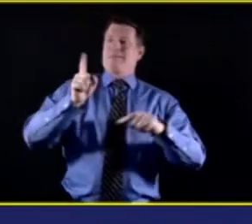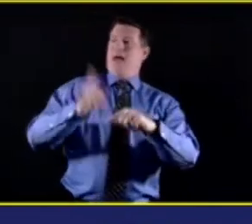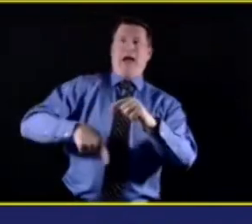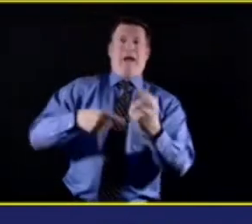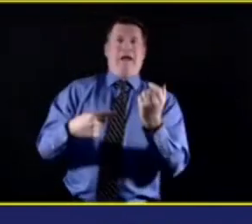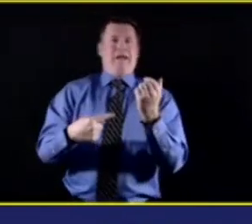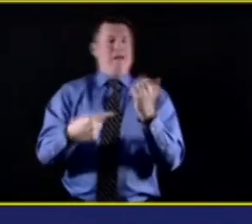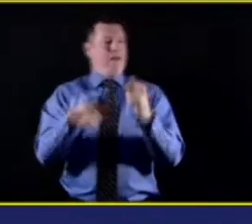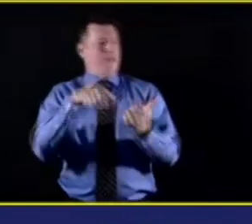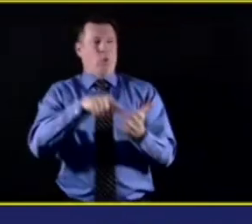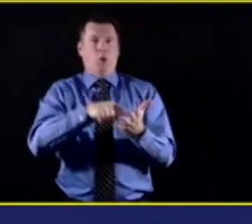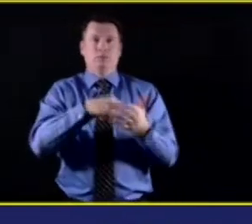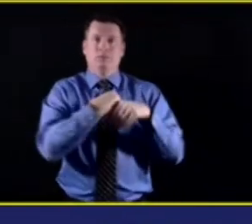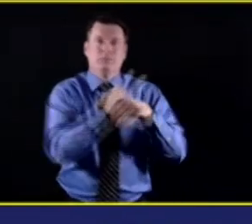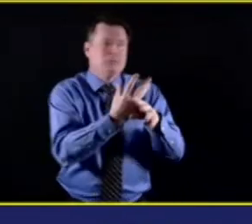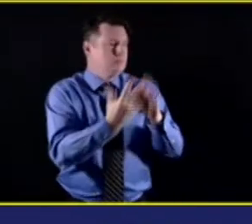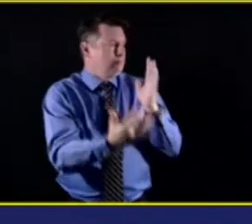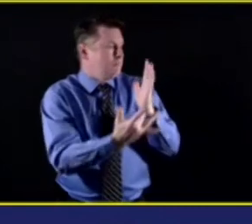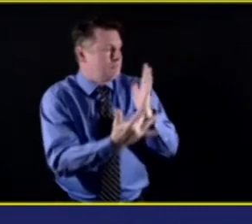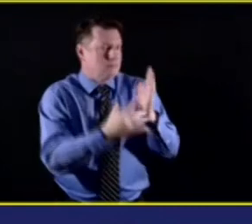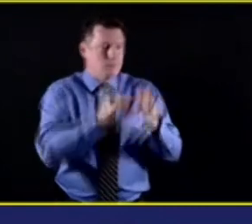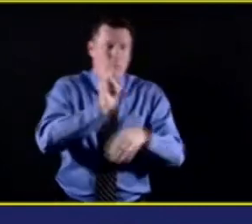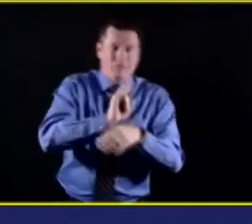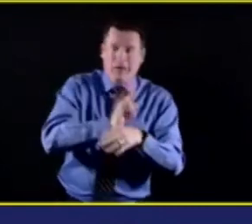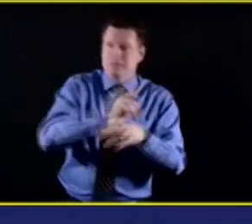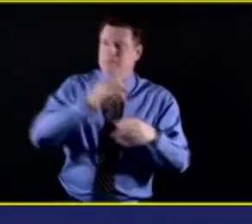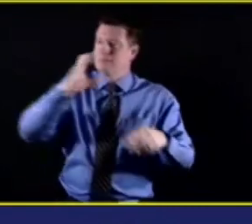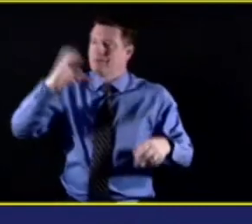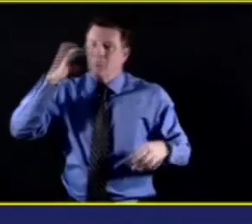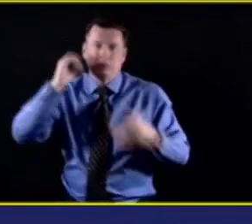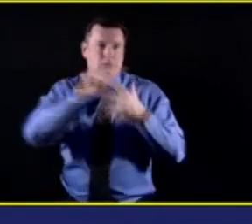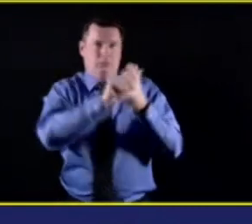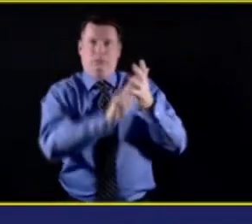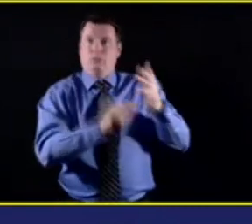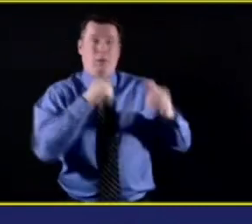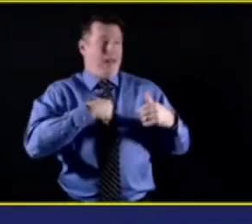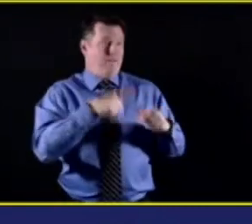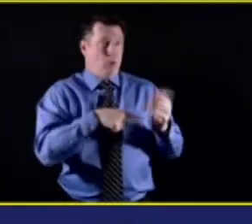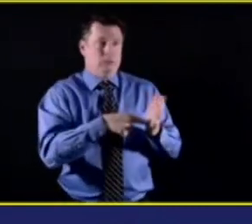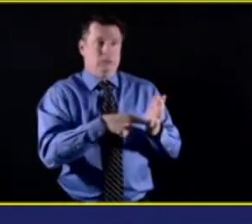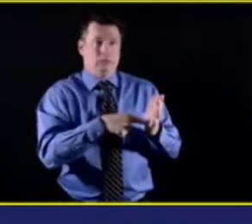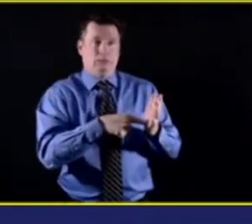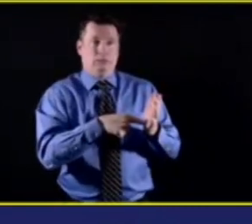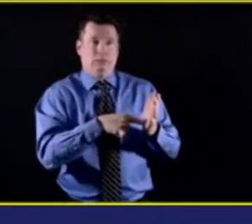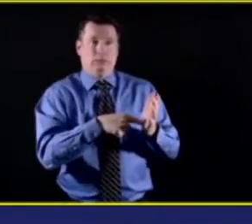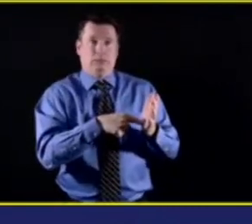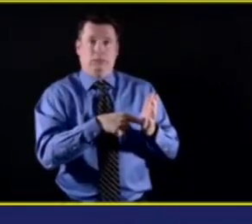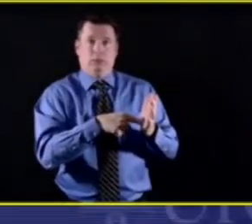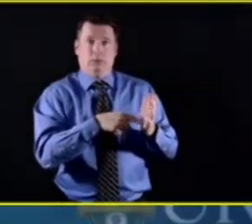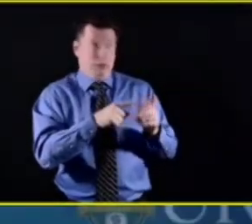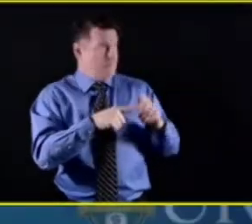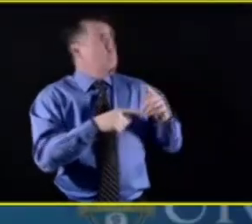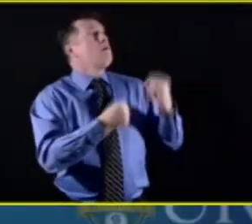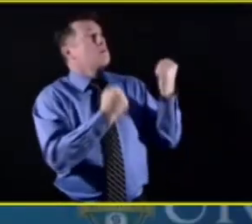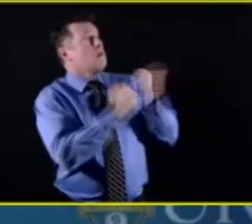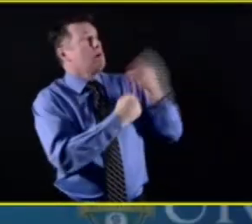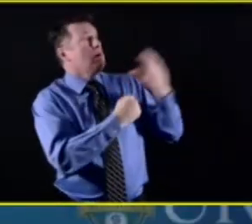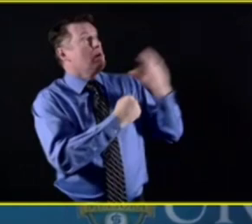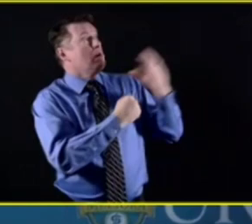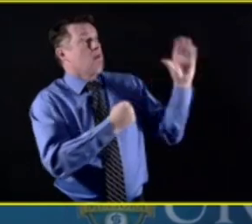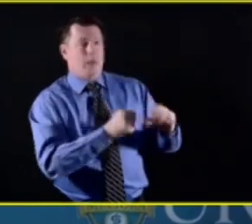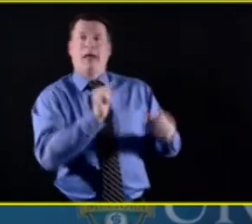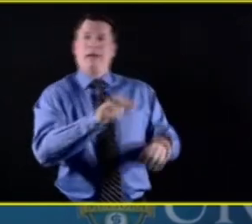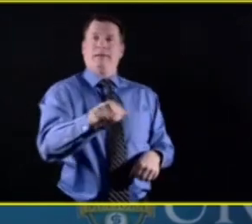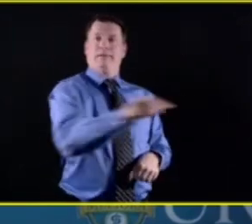so that we make this accessible for everybody and not just some of our patient population. Brett, I'll ask you if you have a follow